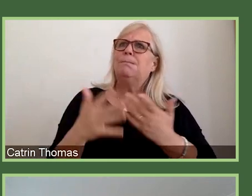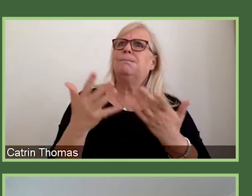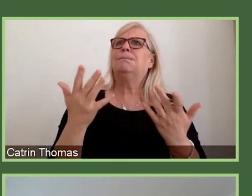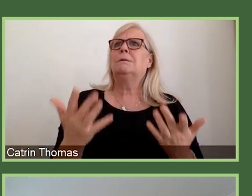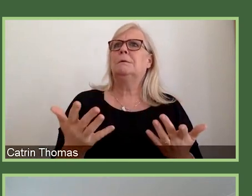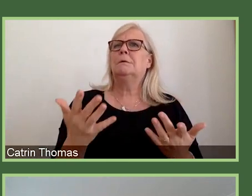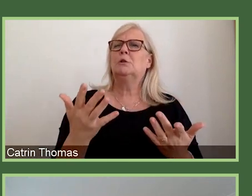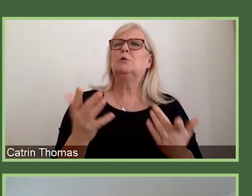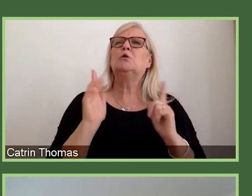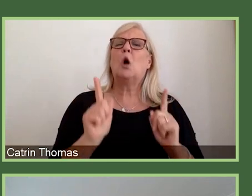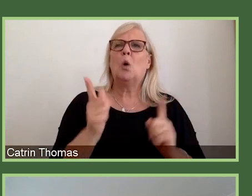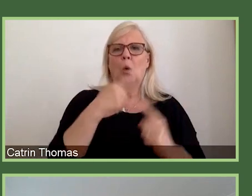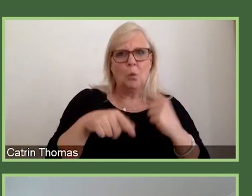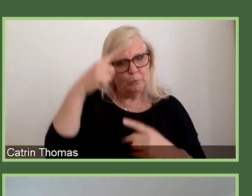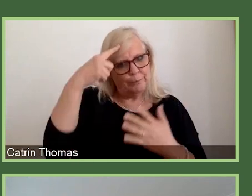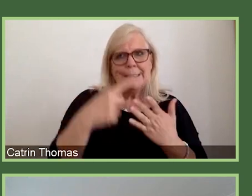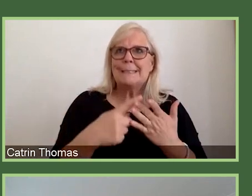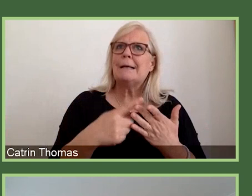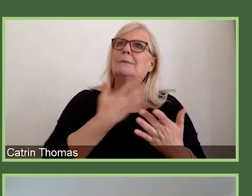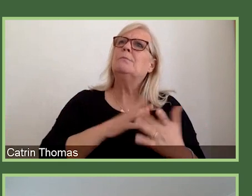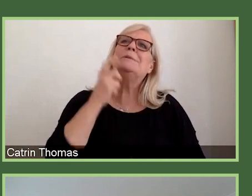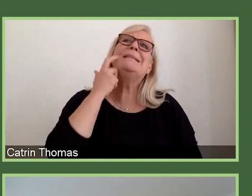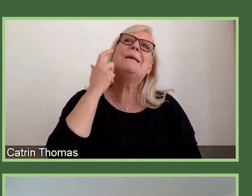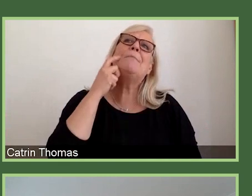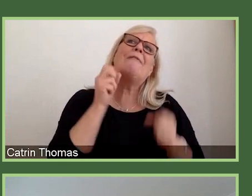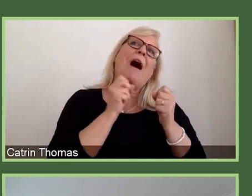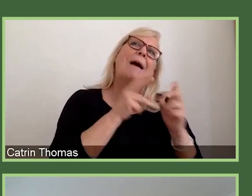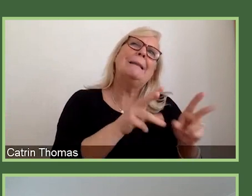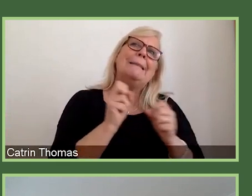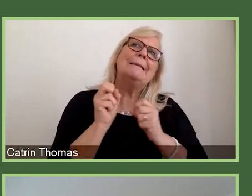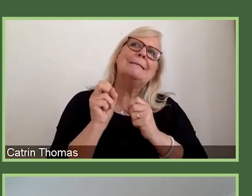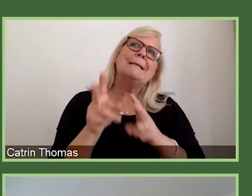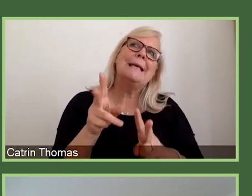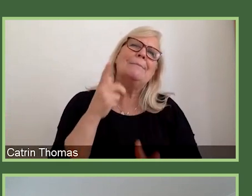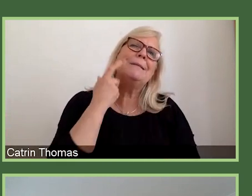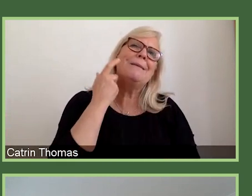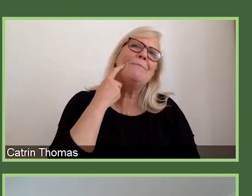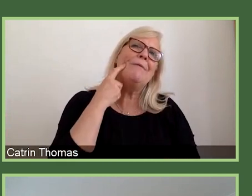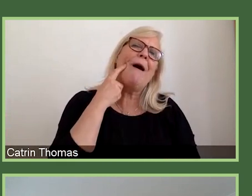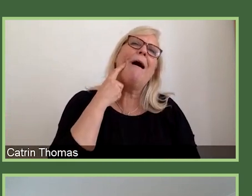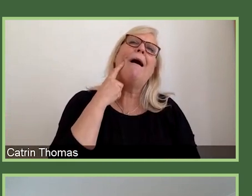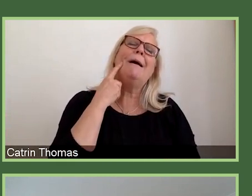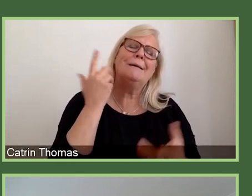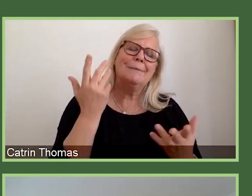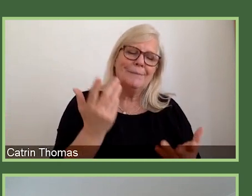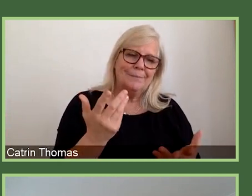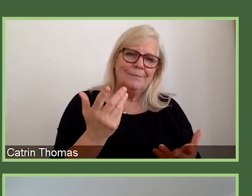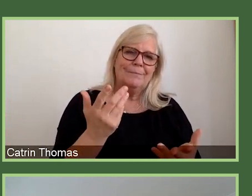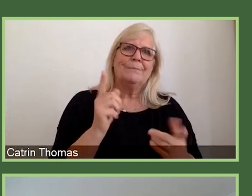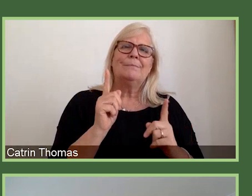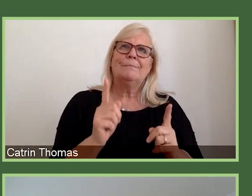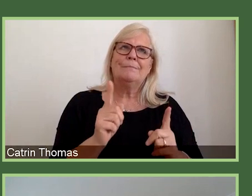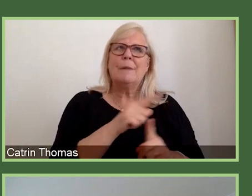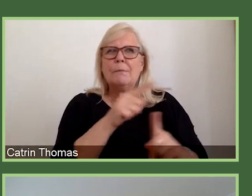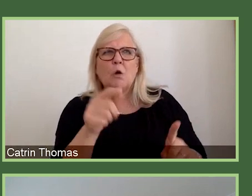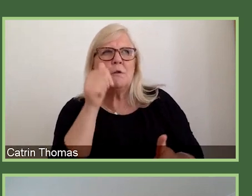the set of schemes that we have. Those of you that have been familiar with Wellcome in the past will know that we have had innumerable